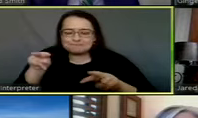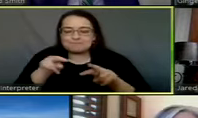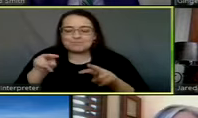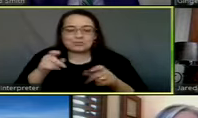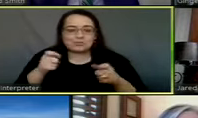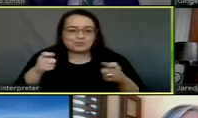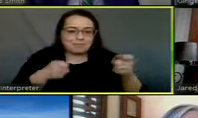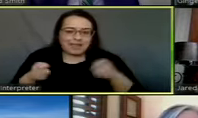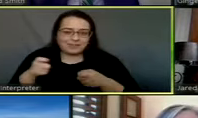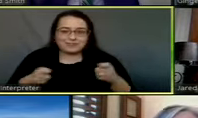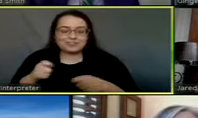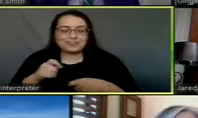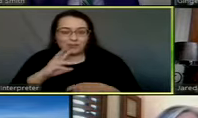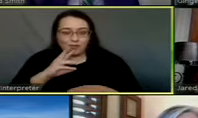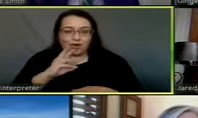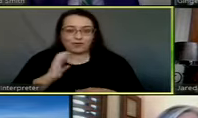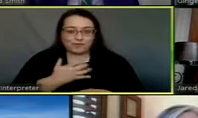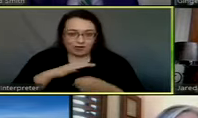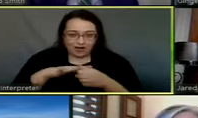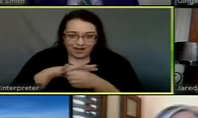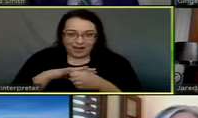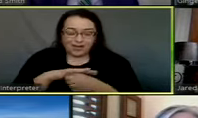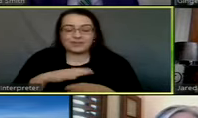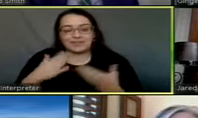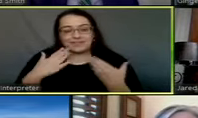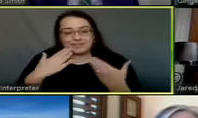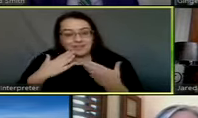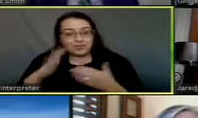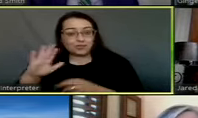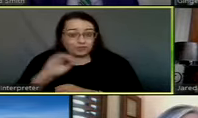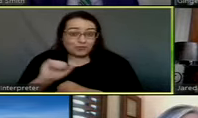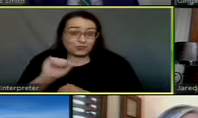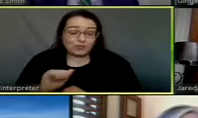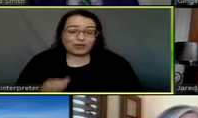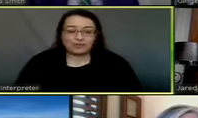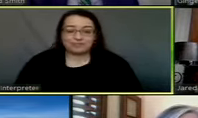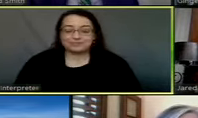water for our region and for our city. We really appreciate the work that you do.